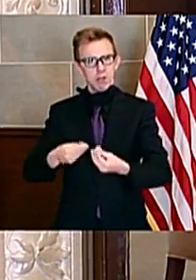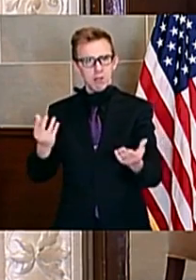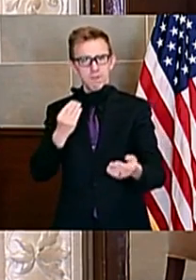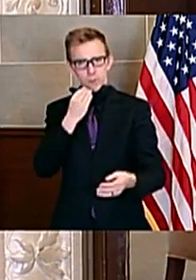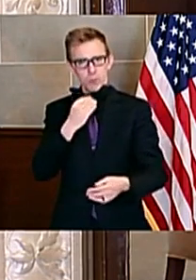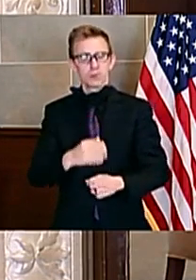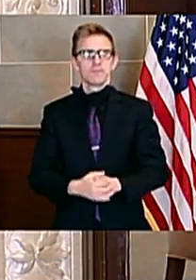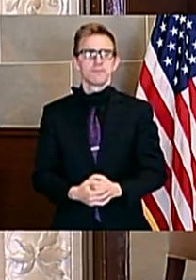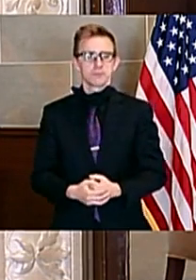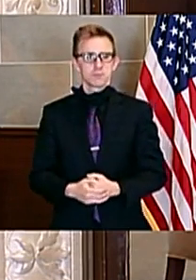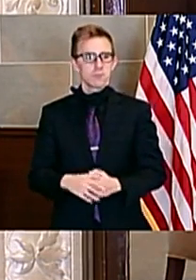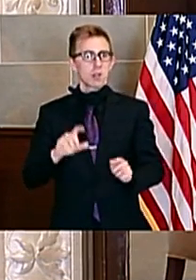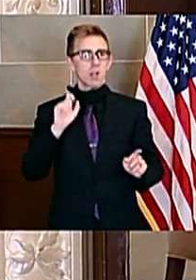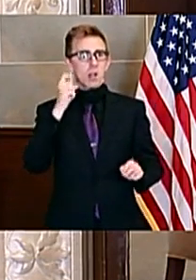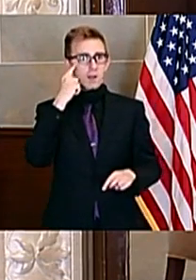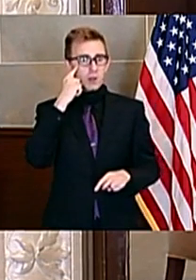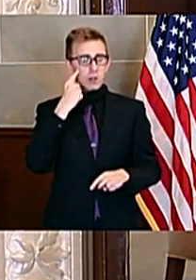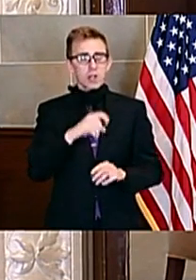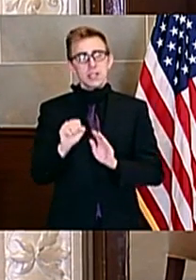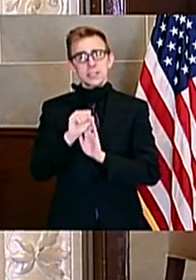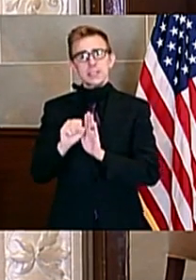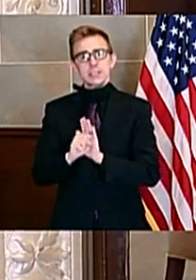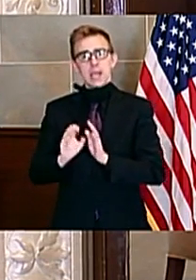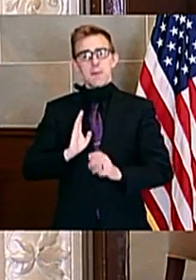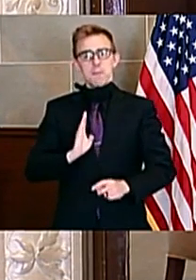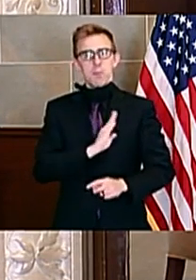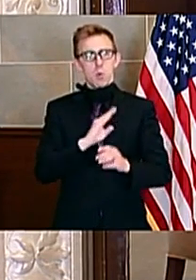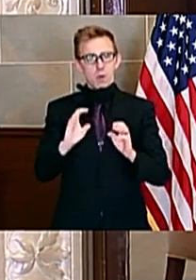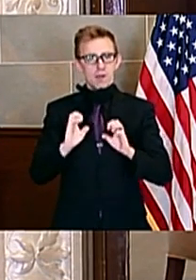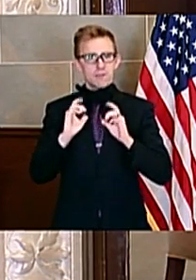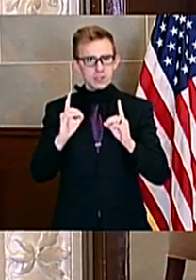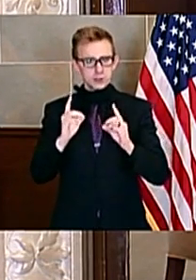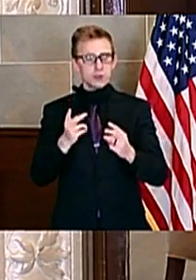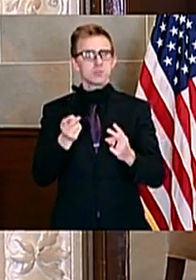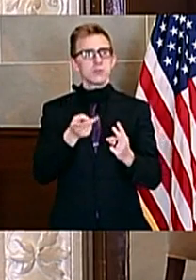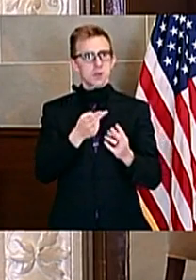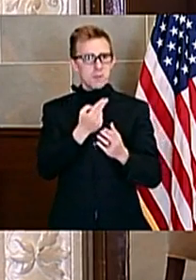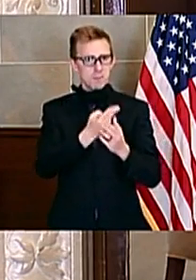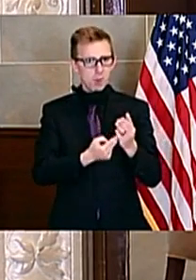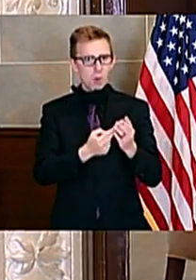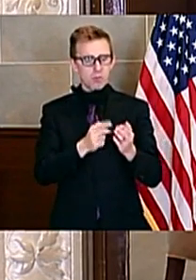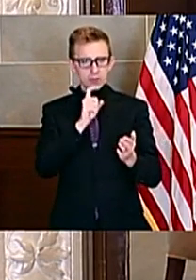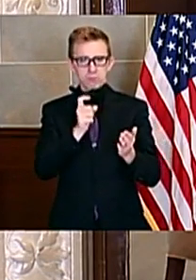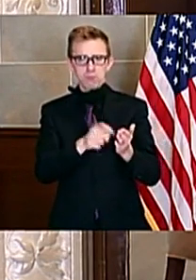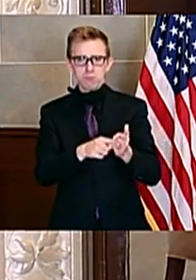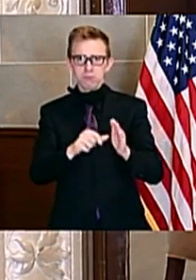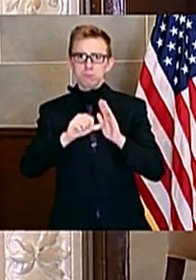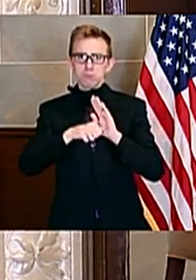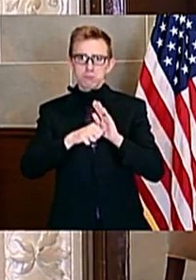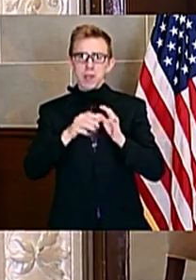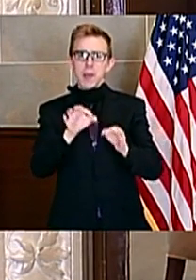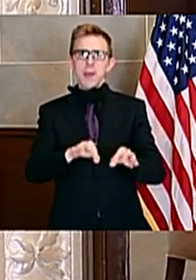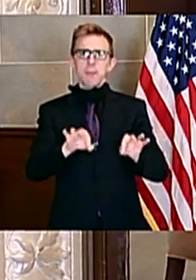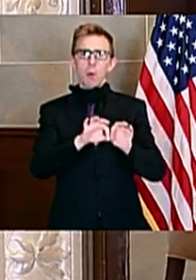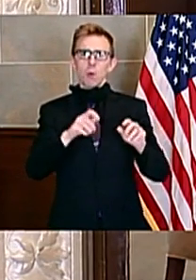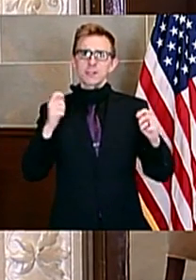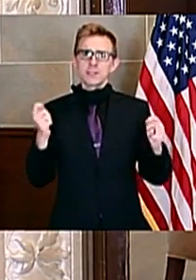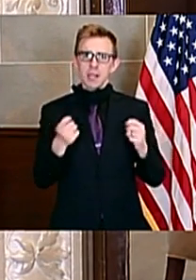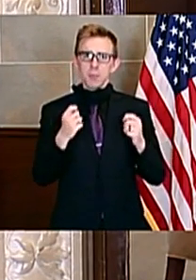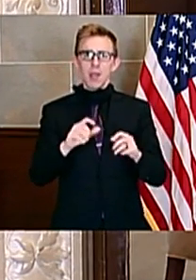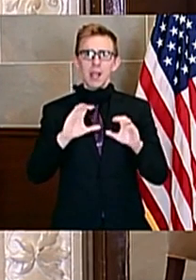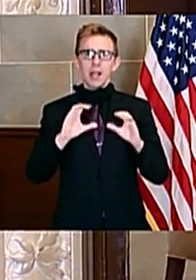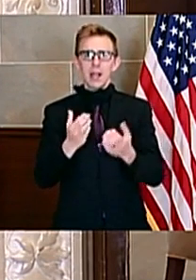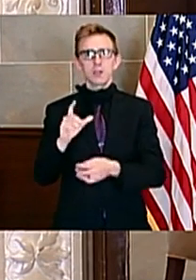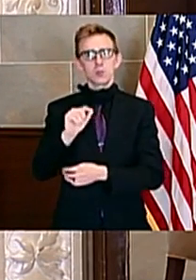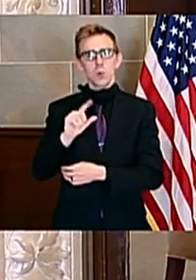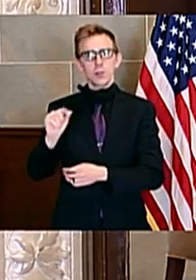Now, both Governor Parson and the State Board of Education recognize and reiterate the importance of celebrating our Class of 2020.